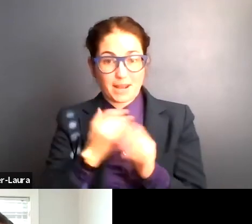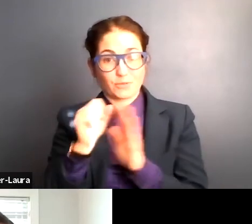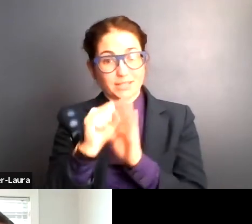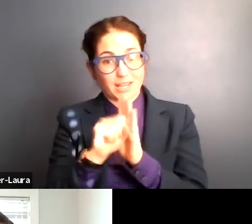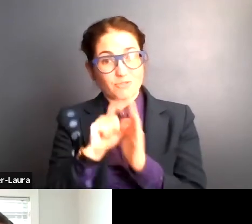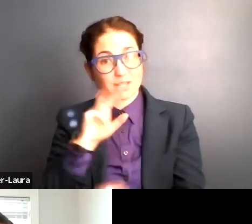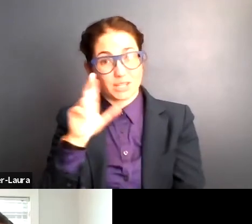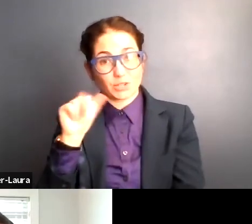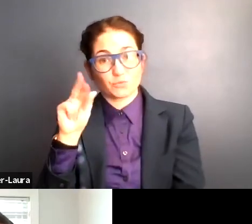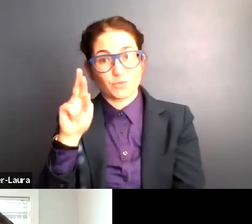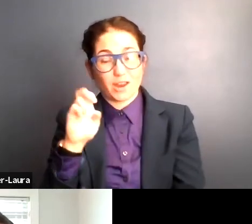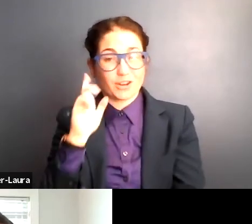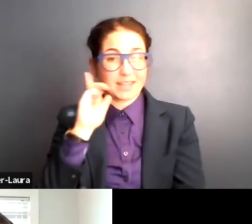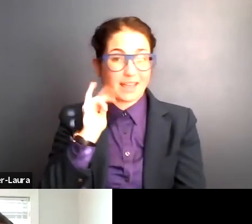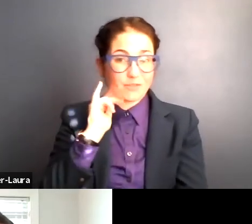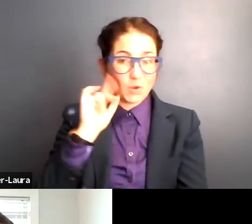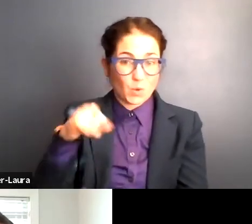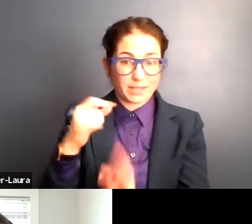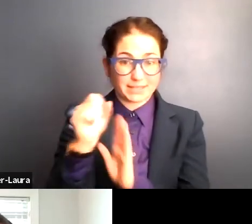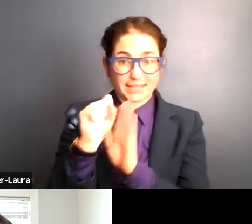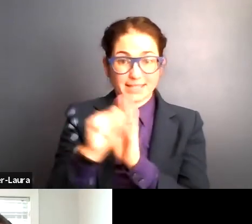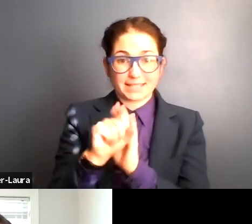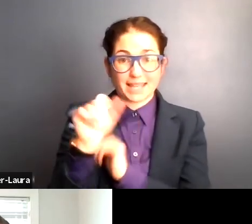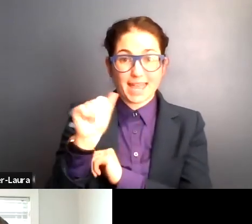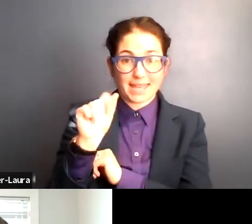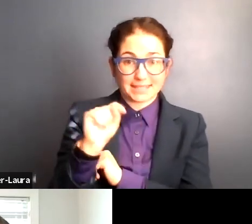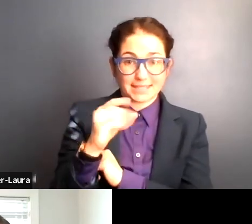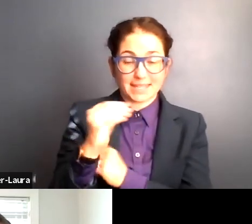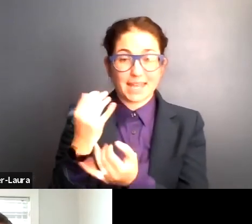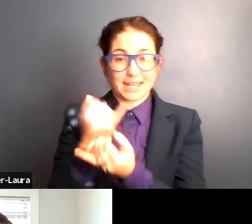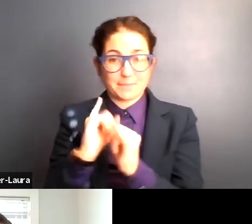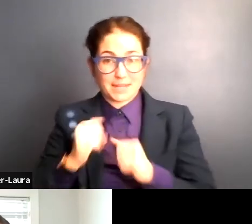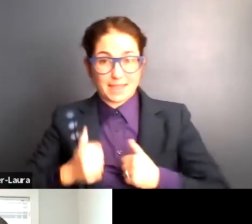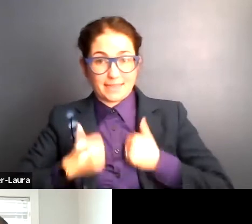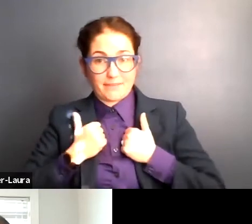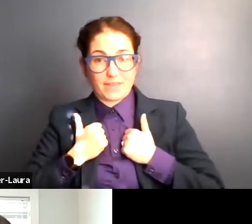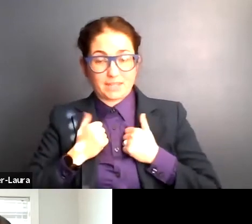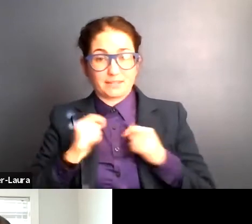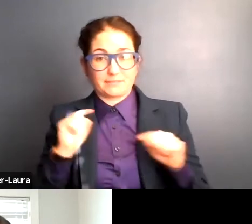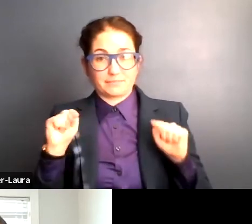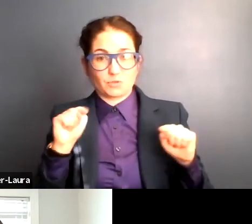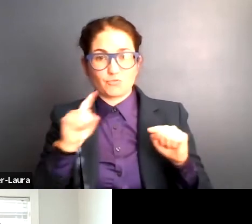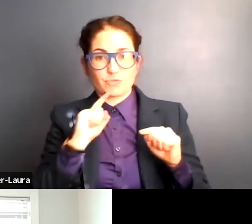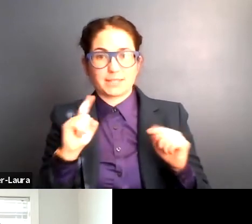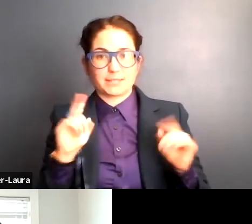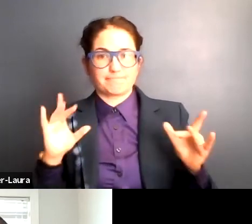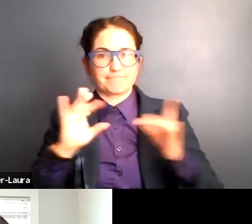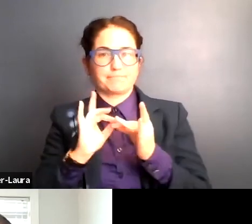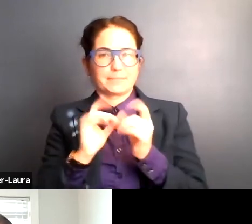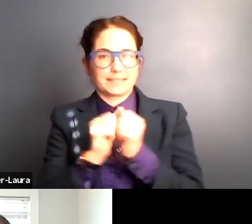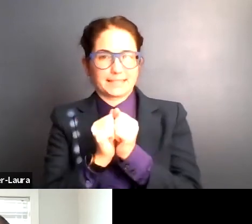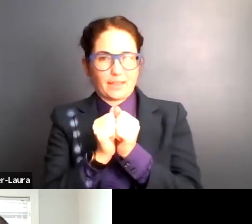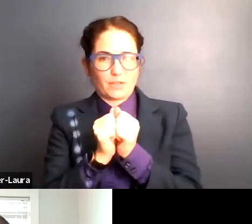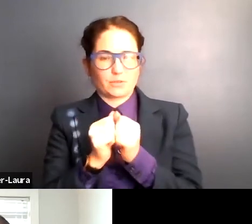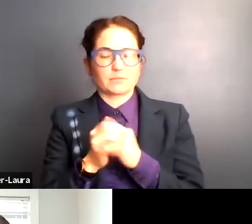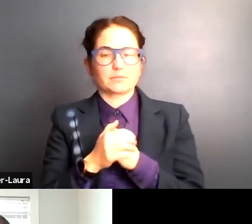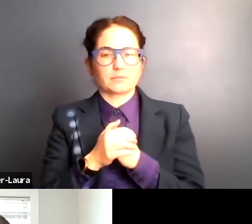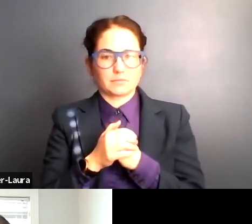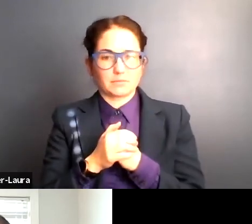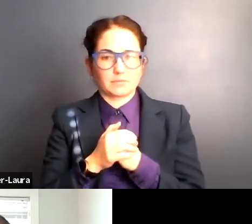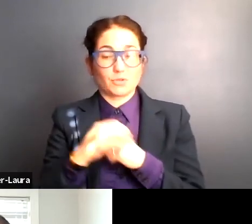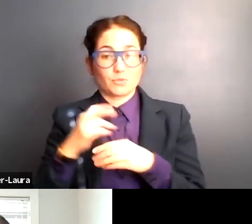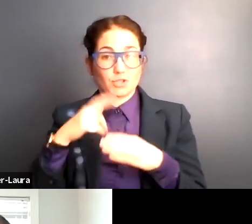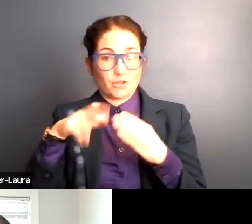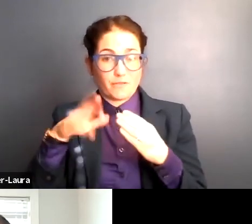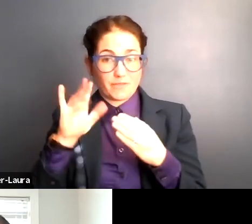Um, California is the only state that AT and independent living are, um, housed together. And so as a result of that